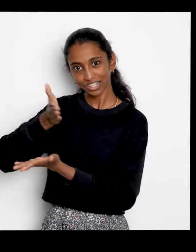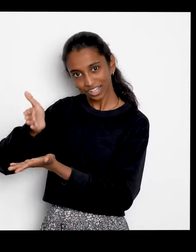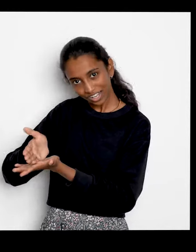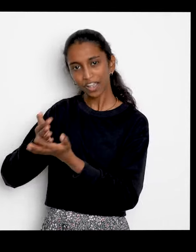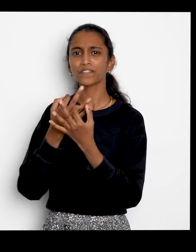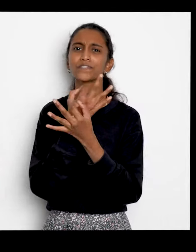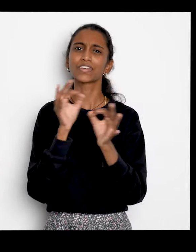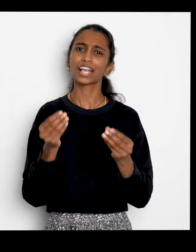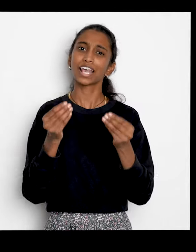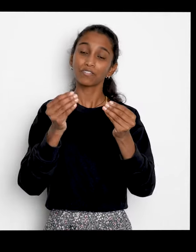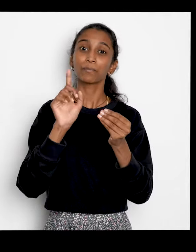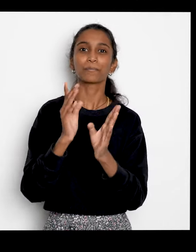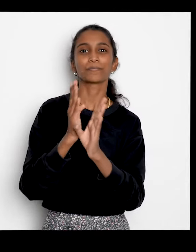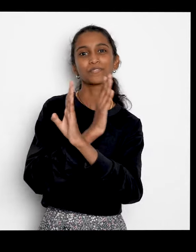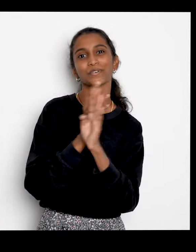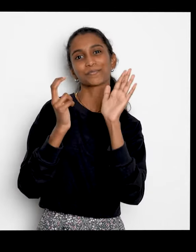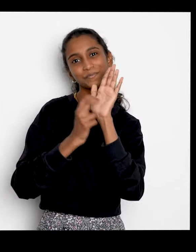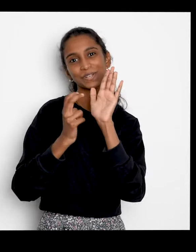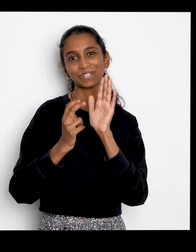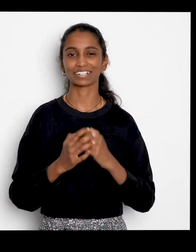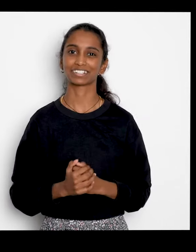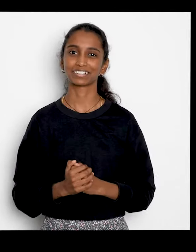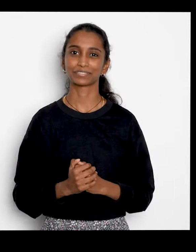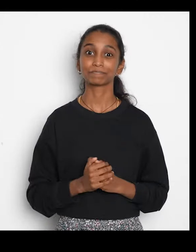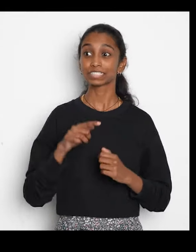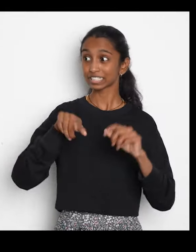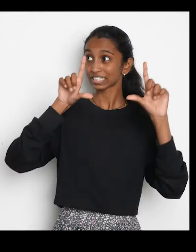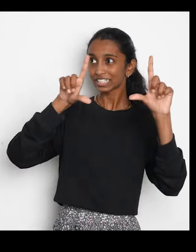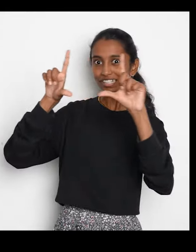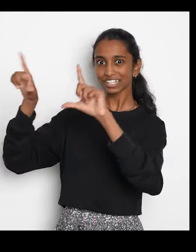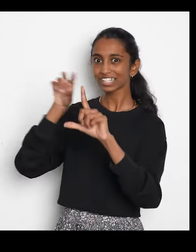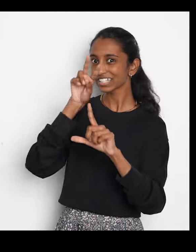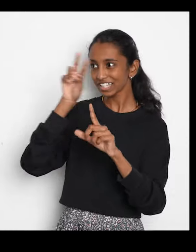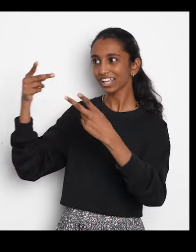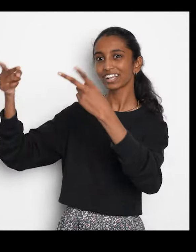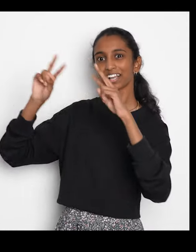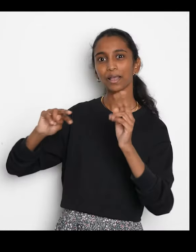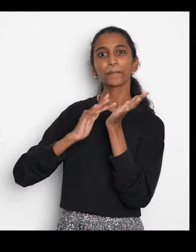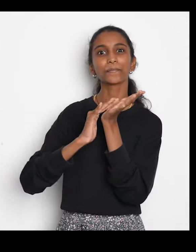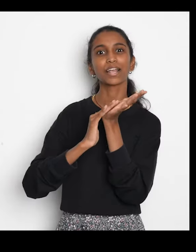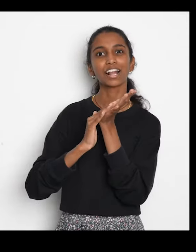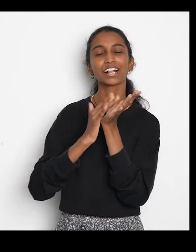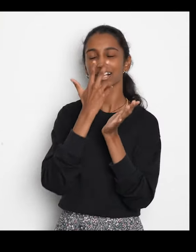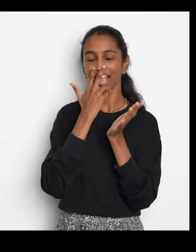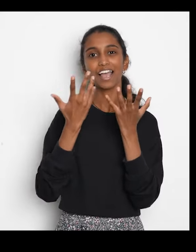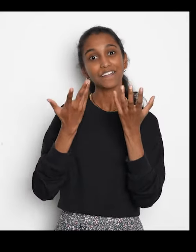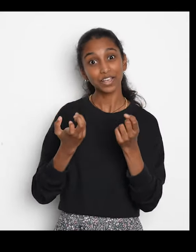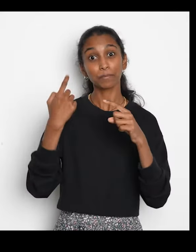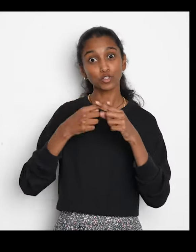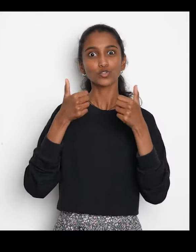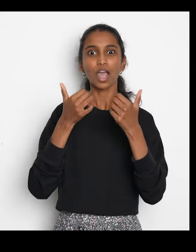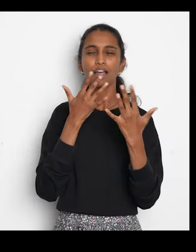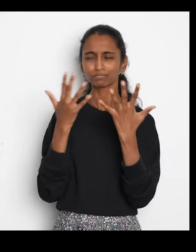with prior booking. All the signage as Braille translation and good colour contrast